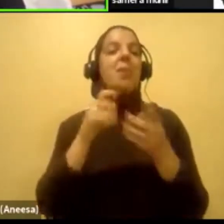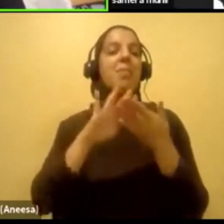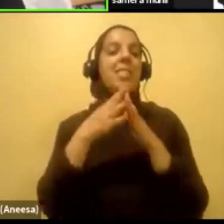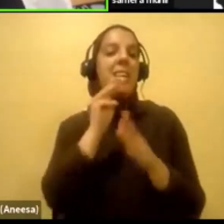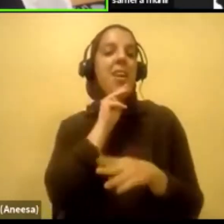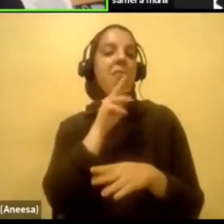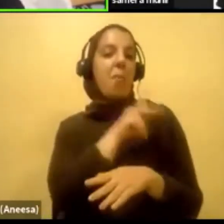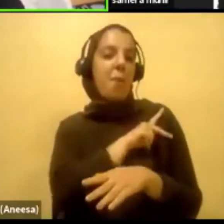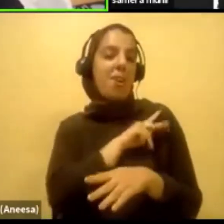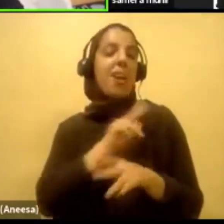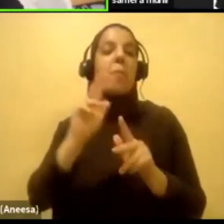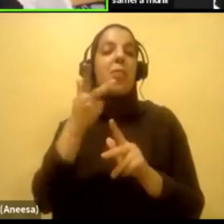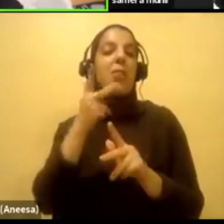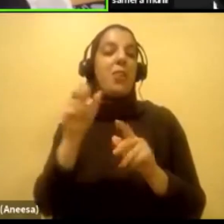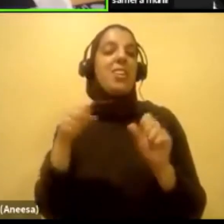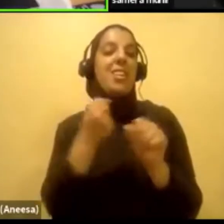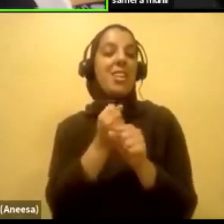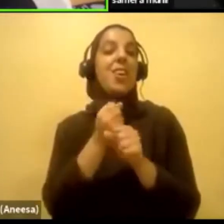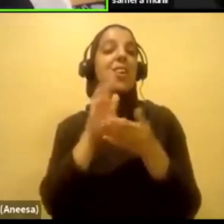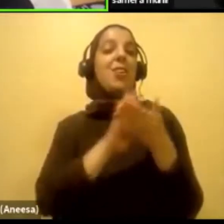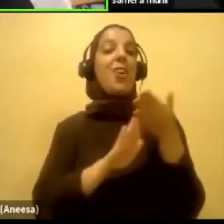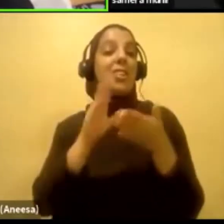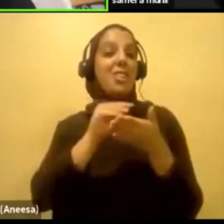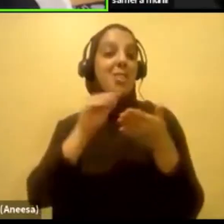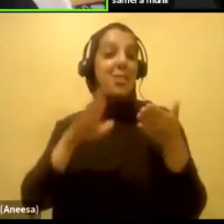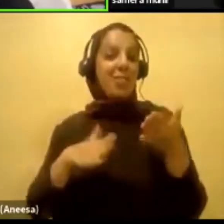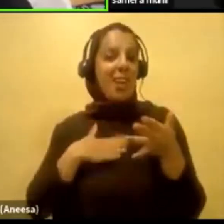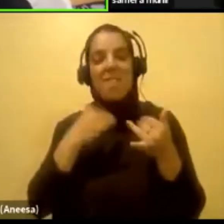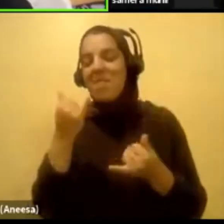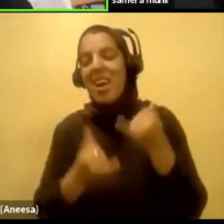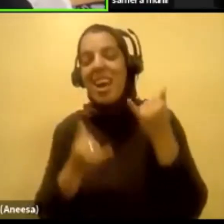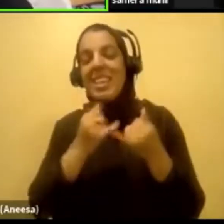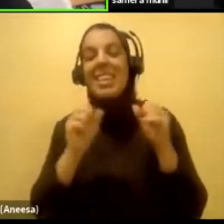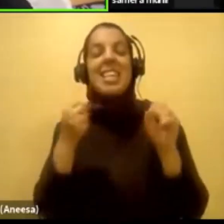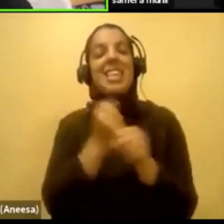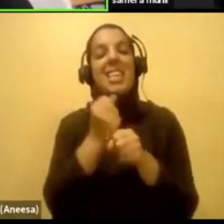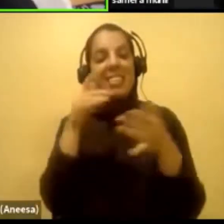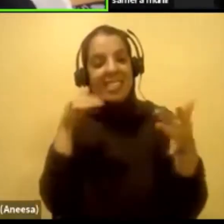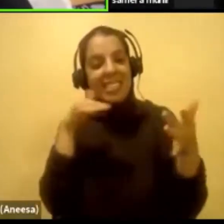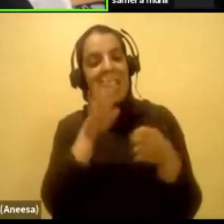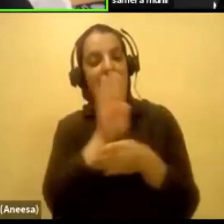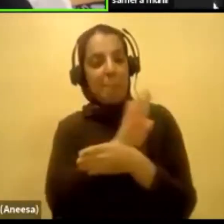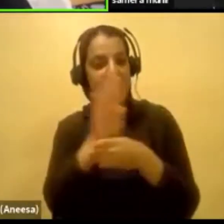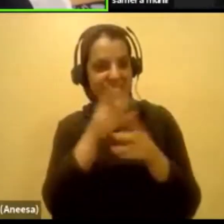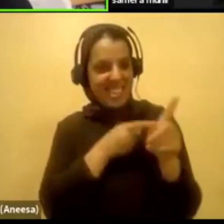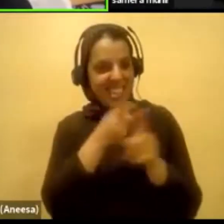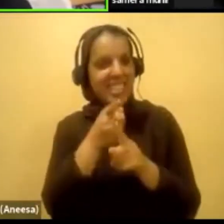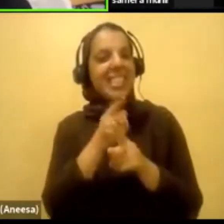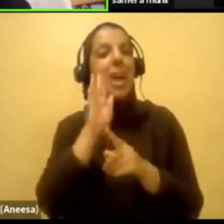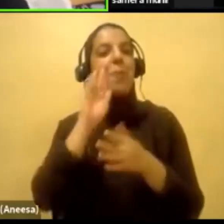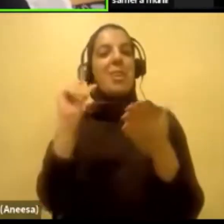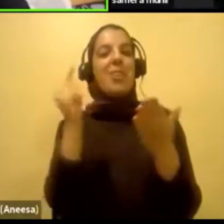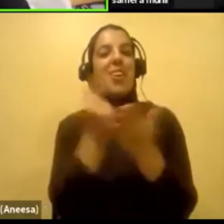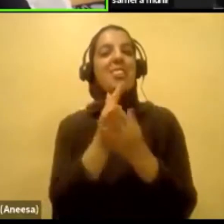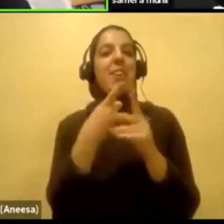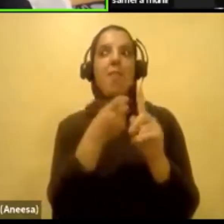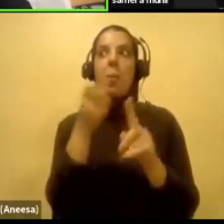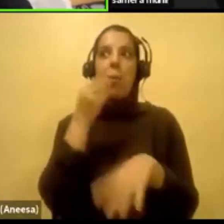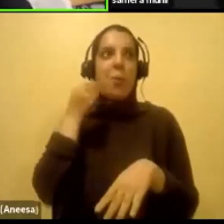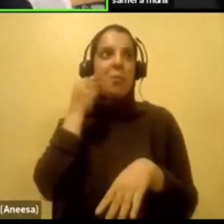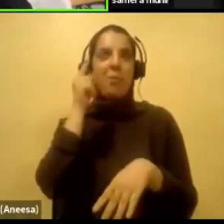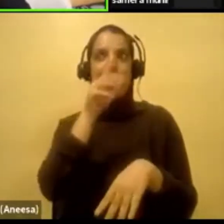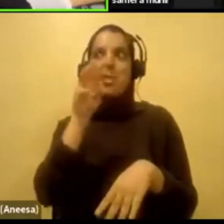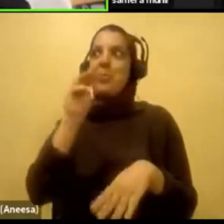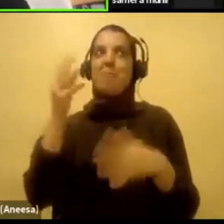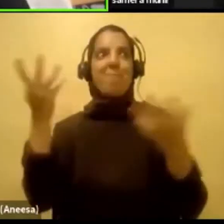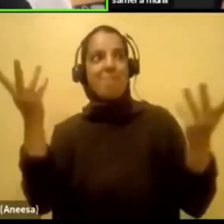-year college student and I'm studying business. This is my final year and I'm going to be graduating, I guess, from home on Zoom with everything going on right